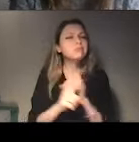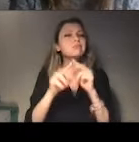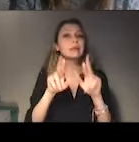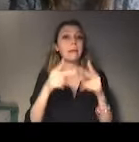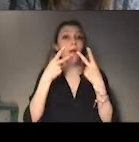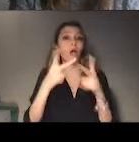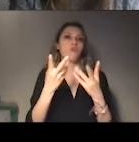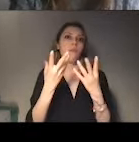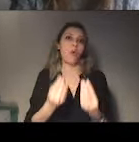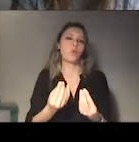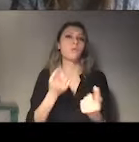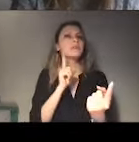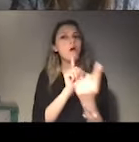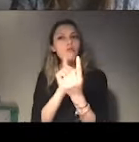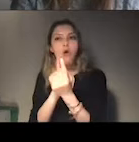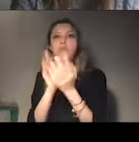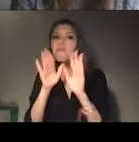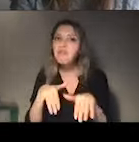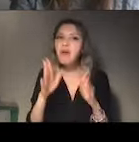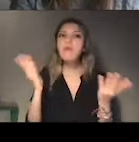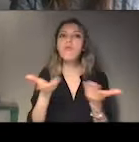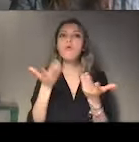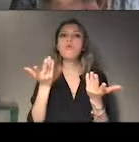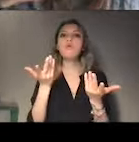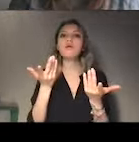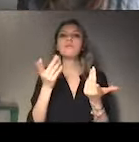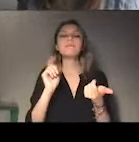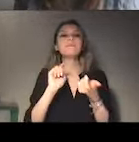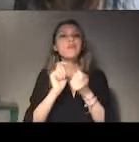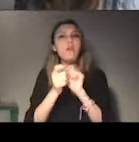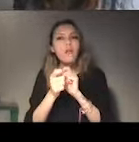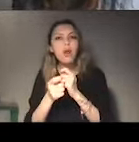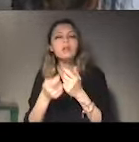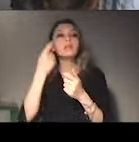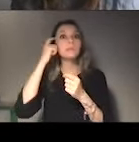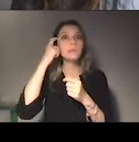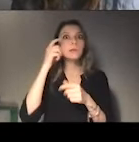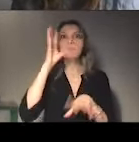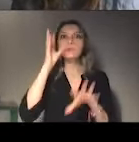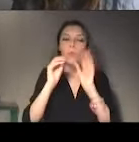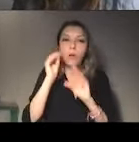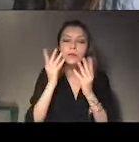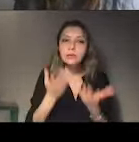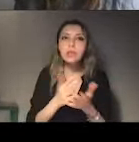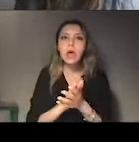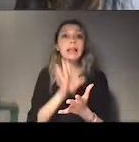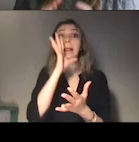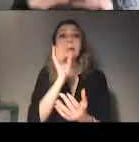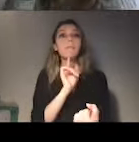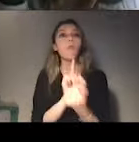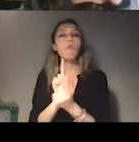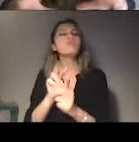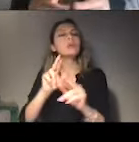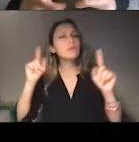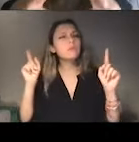testimonies, and also who you have interviewed. And then, let's say